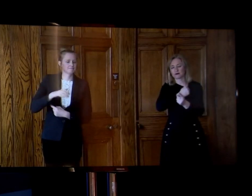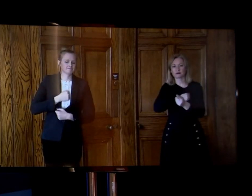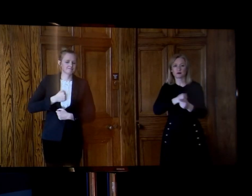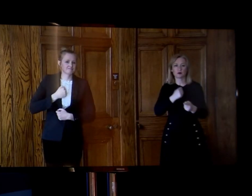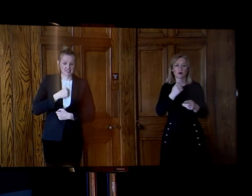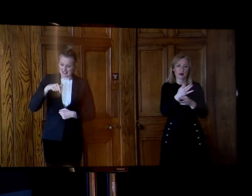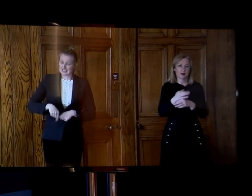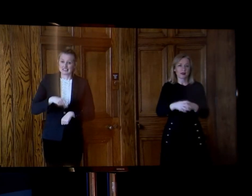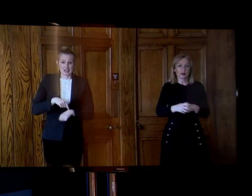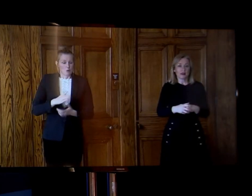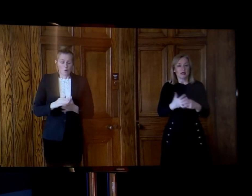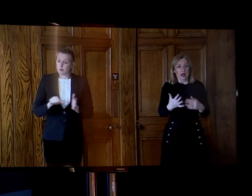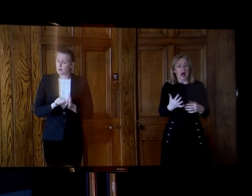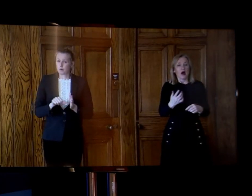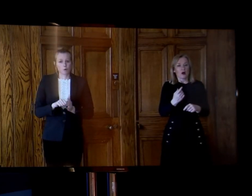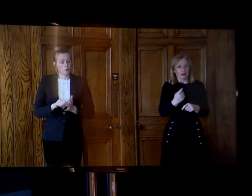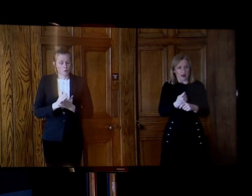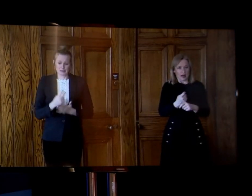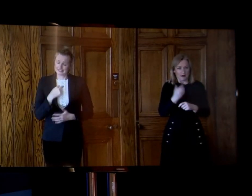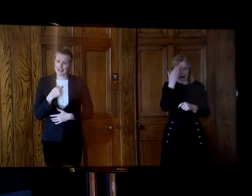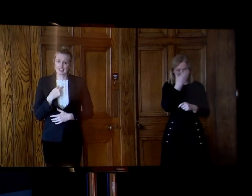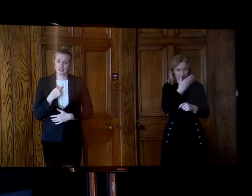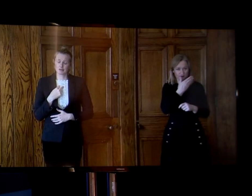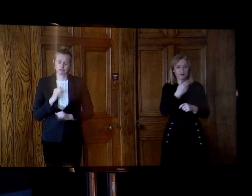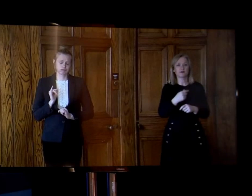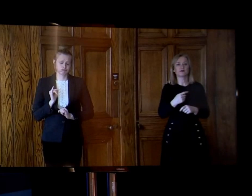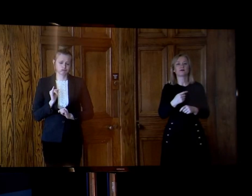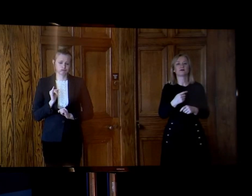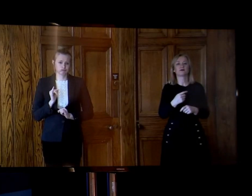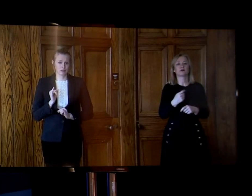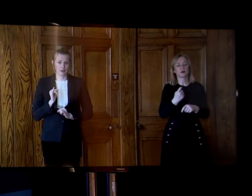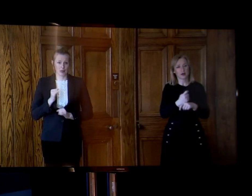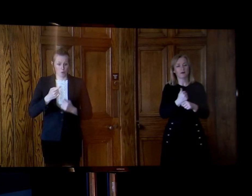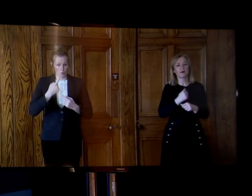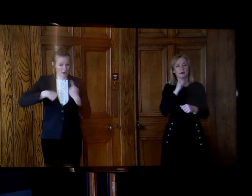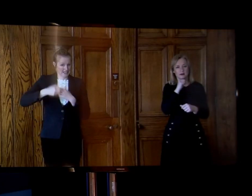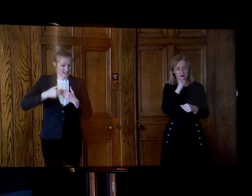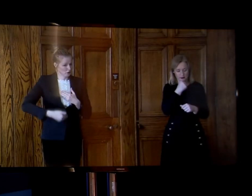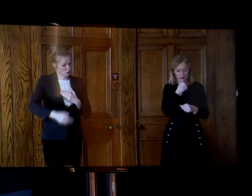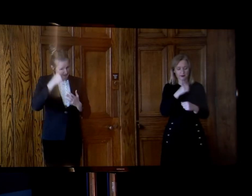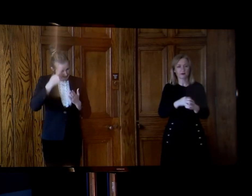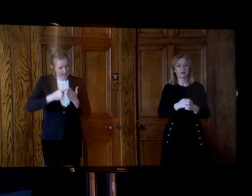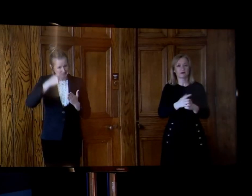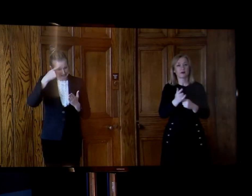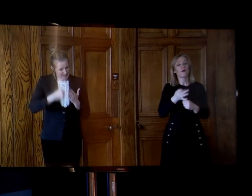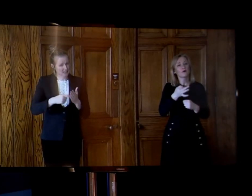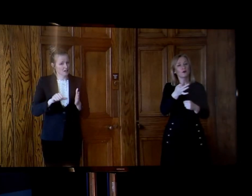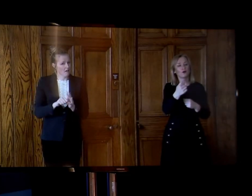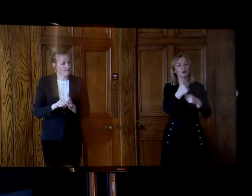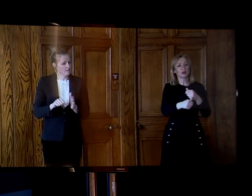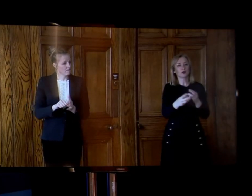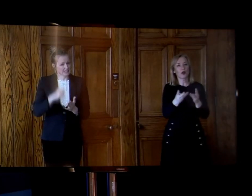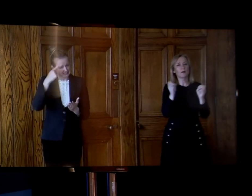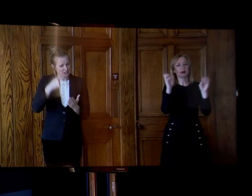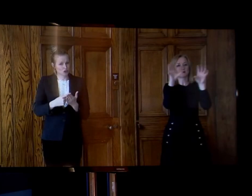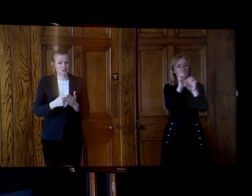sad times and they are tough times and there are very many tough decisions ahead and there's going to be very many dark days ahead for